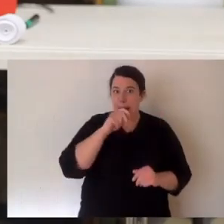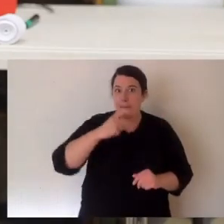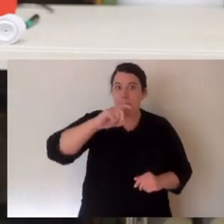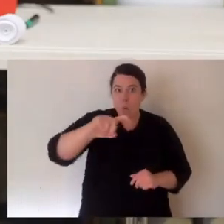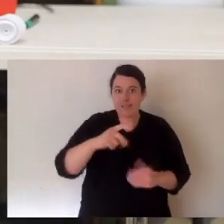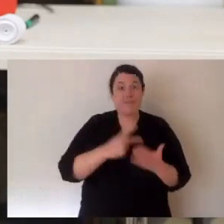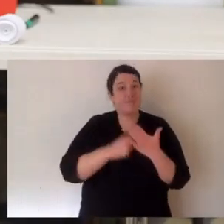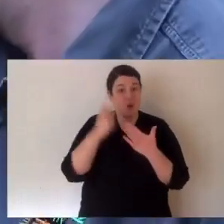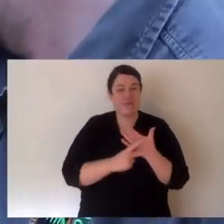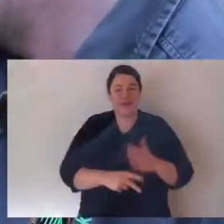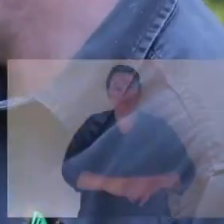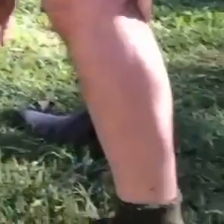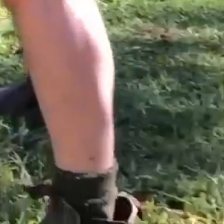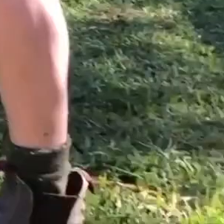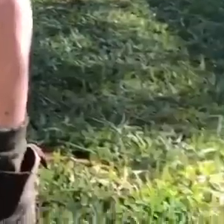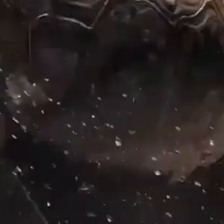production program.